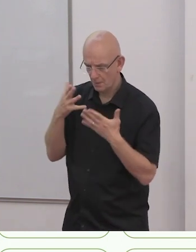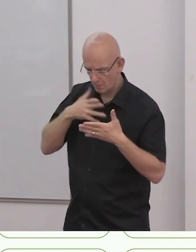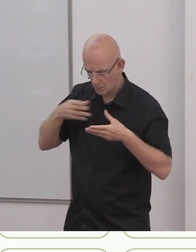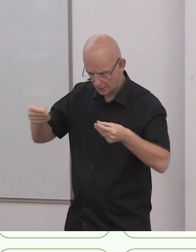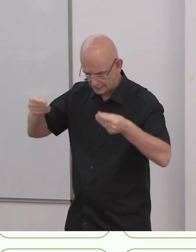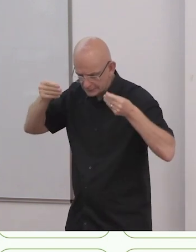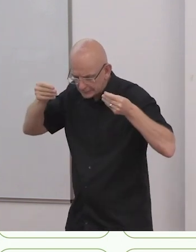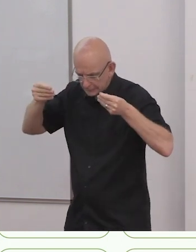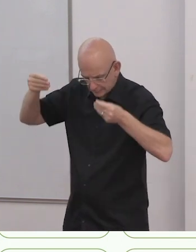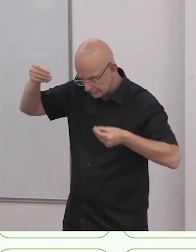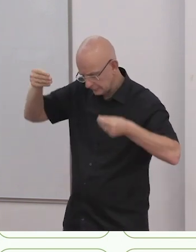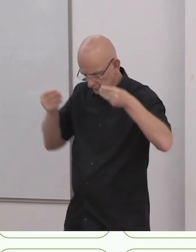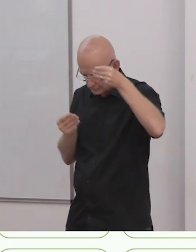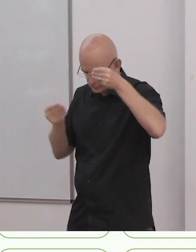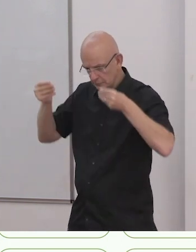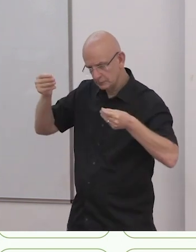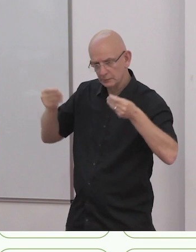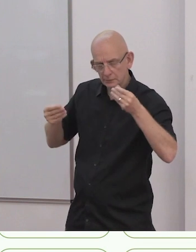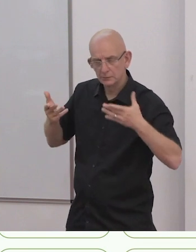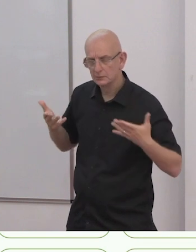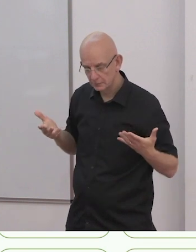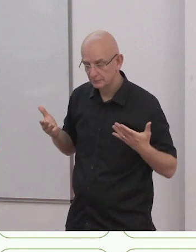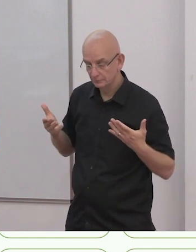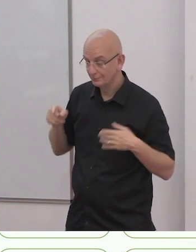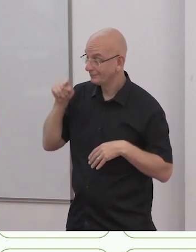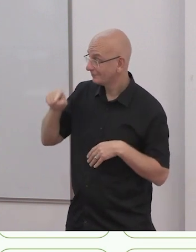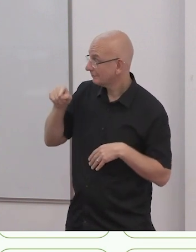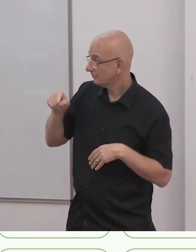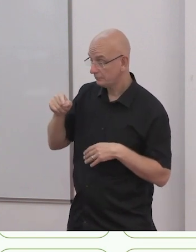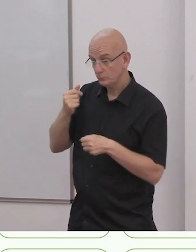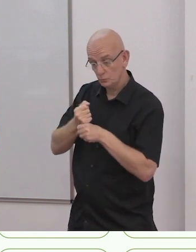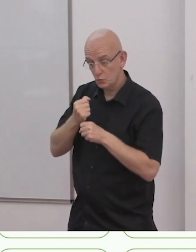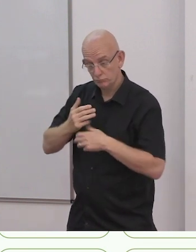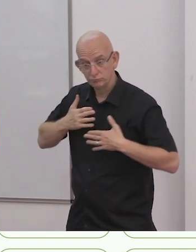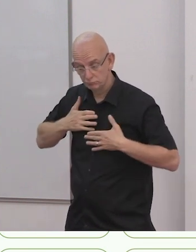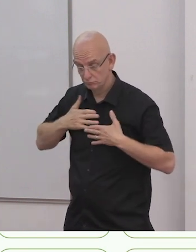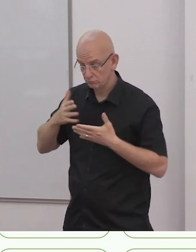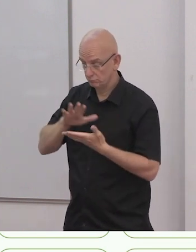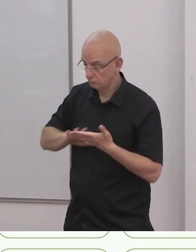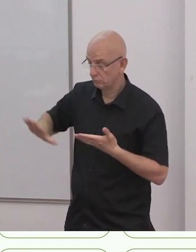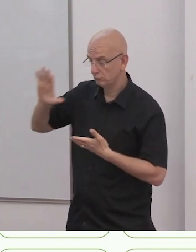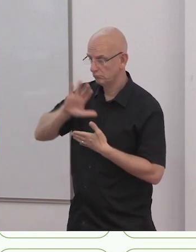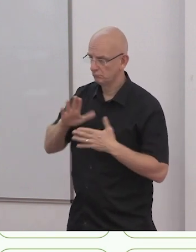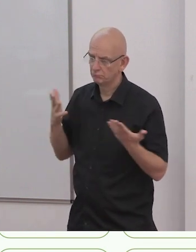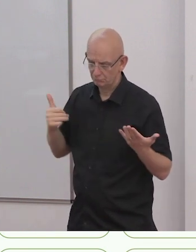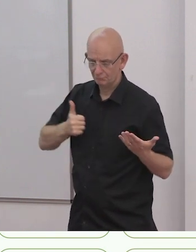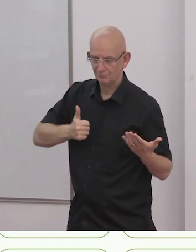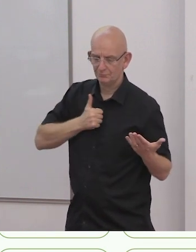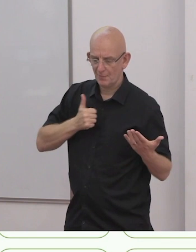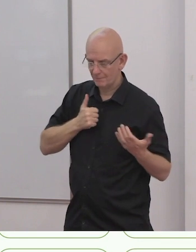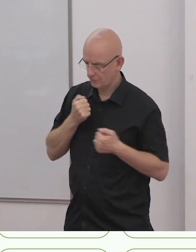self-advocates and families meaningfully participate in system change for inclusive